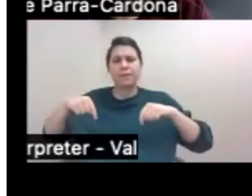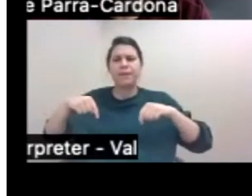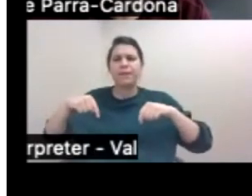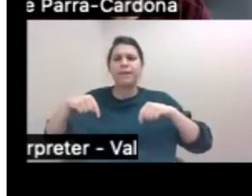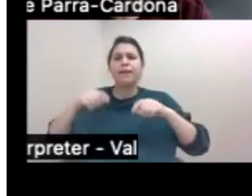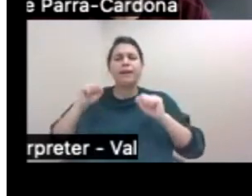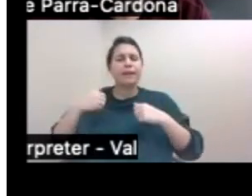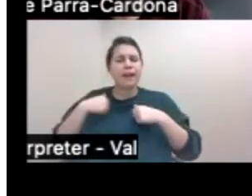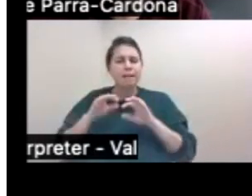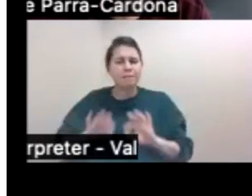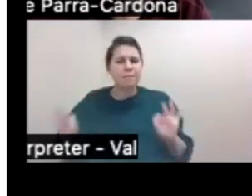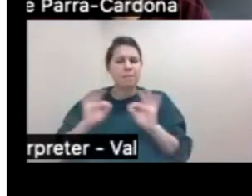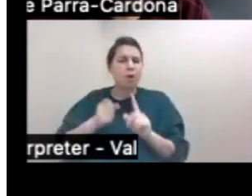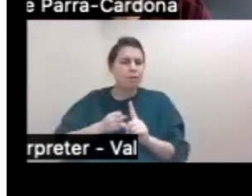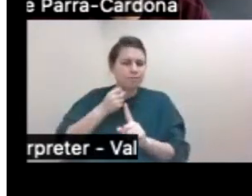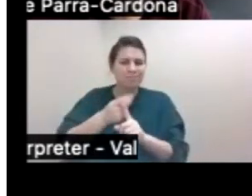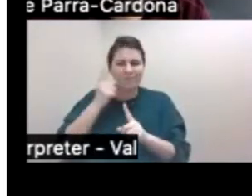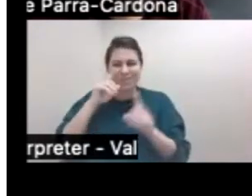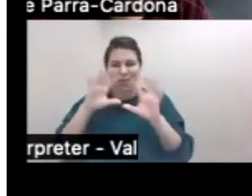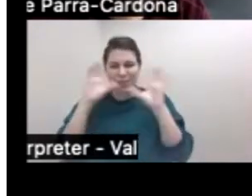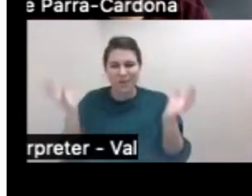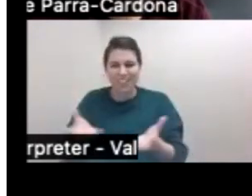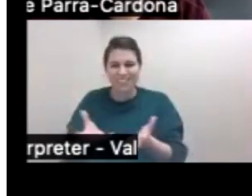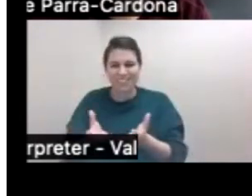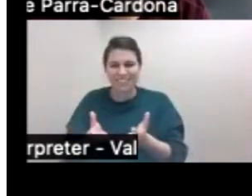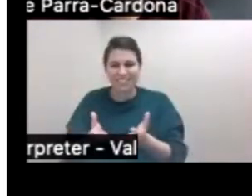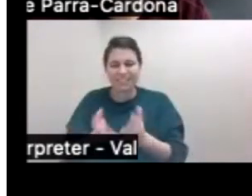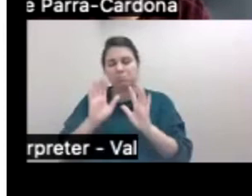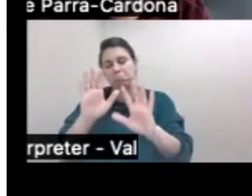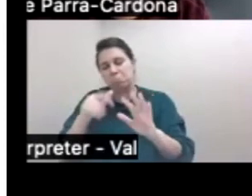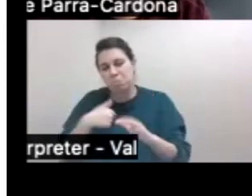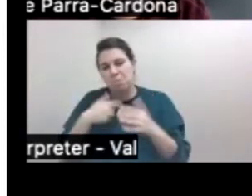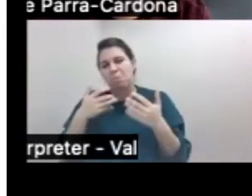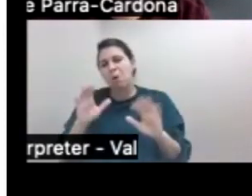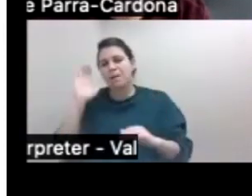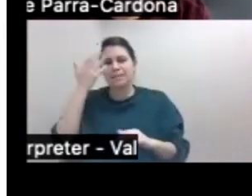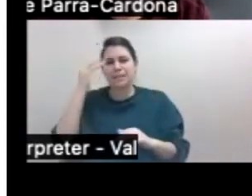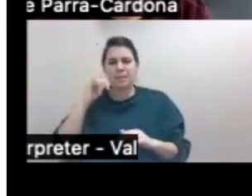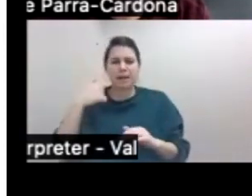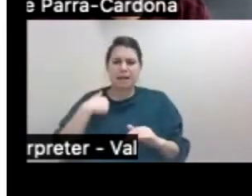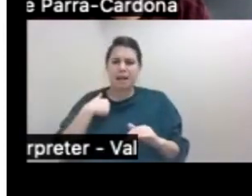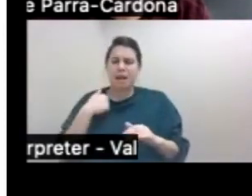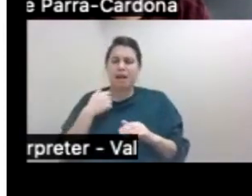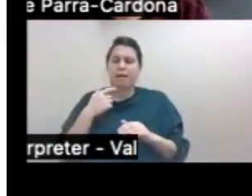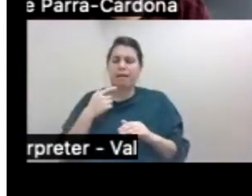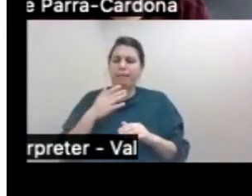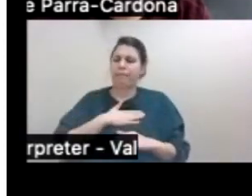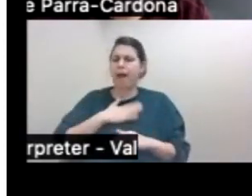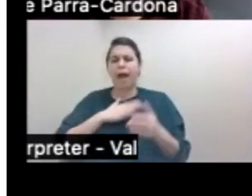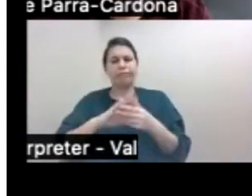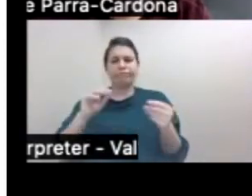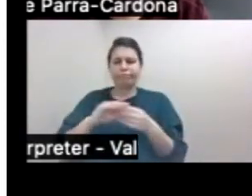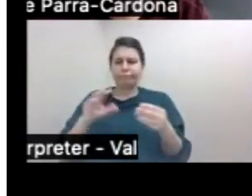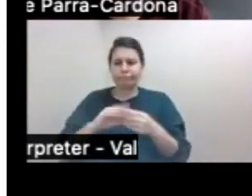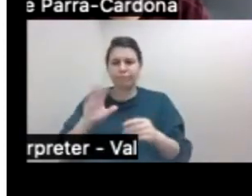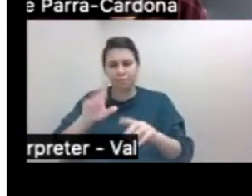implications for the world. And I don't want to come across as presumptions about this, but the reality is that in the United